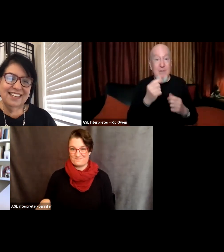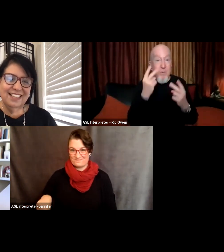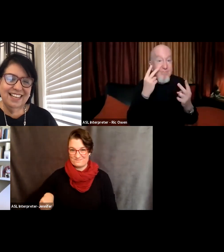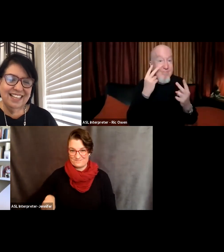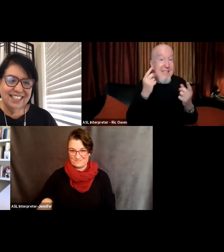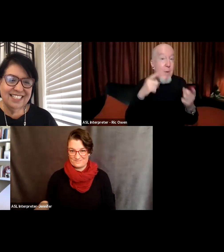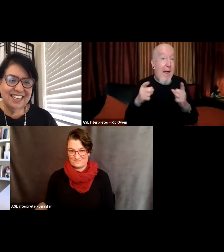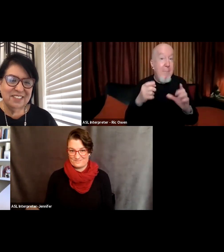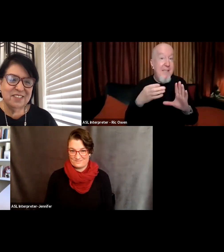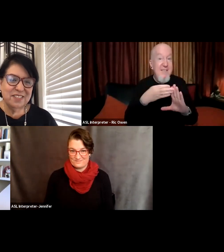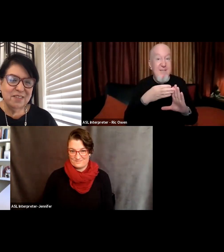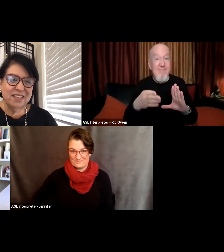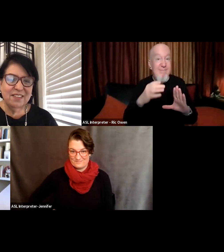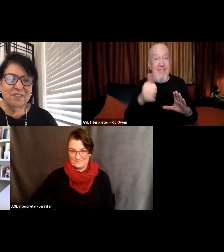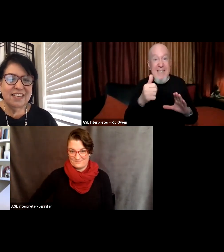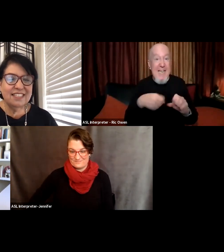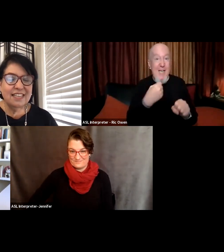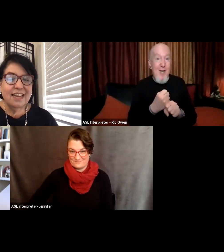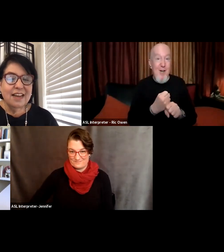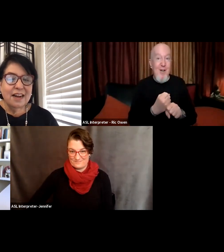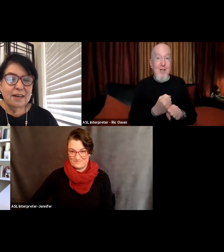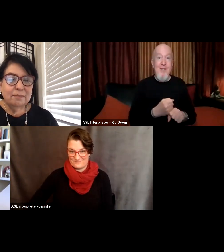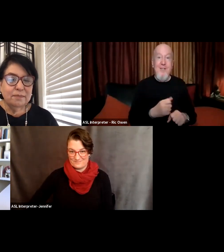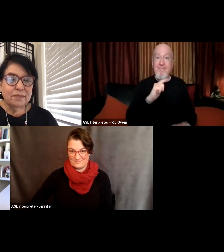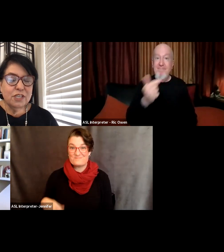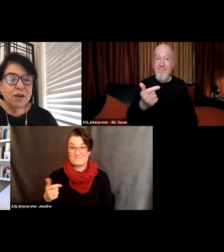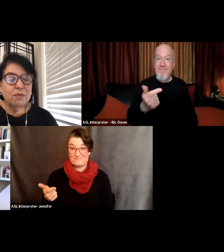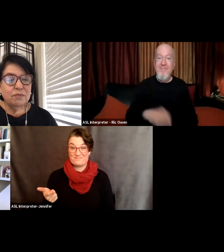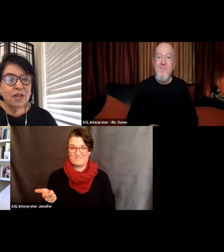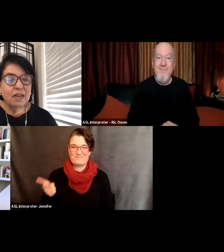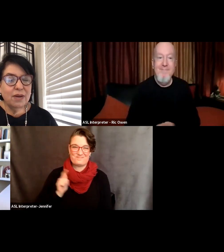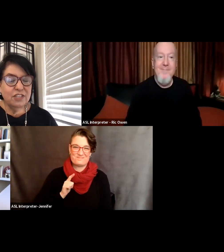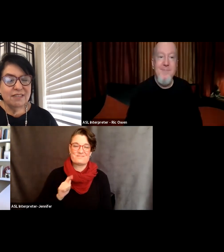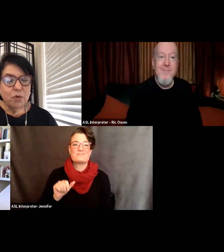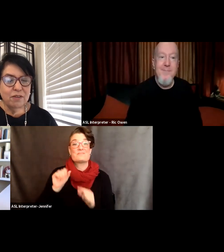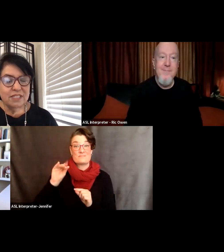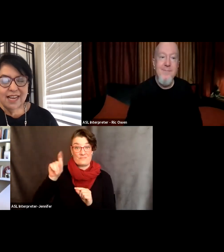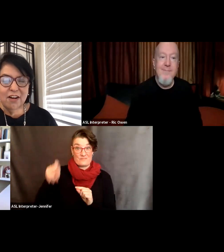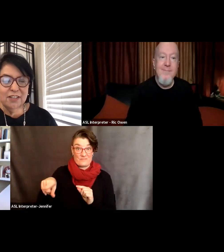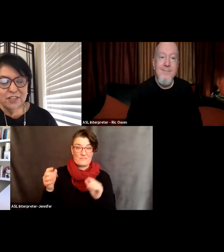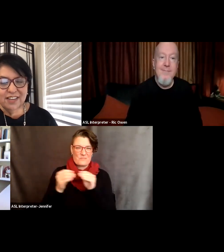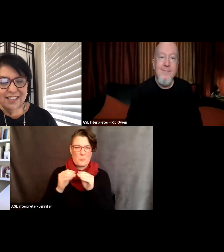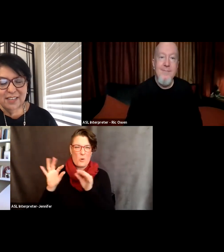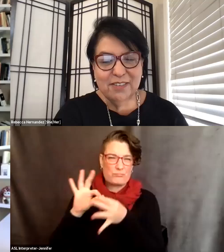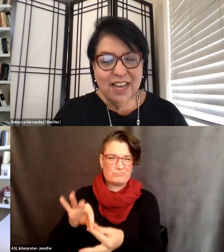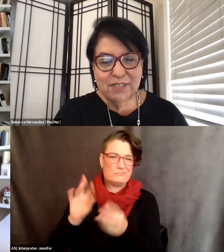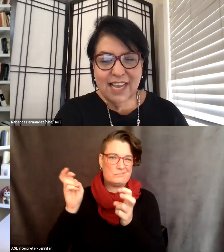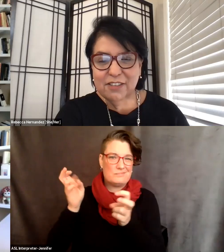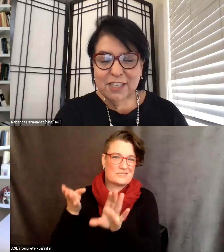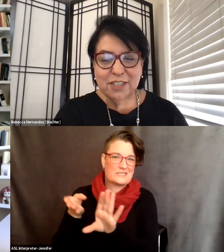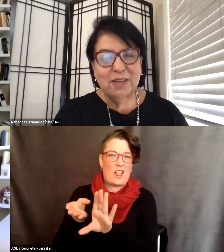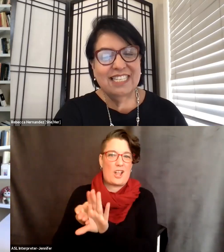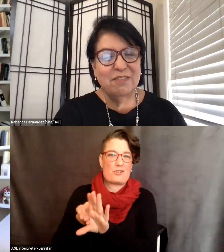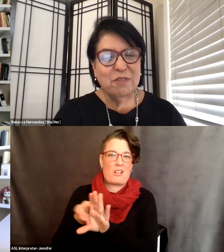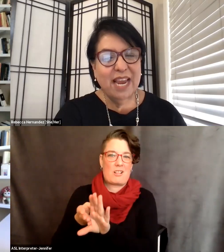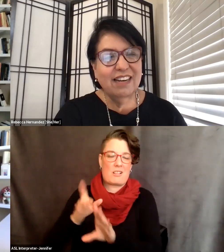happens in the, in the next 10 years or so with all of this. Um, so a question, more of a psychology, you know, kind of a